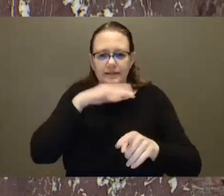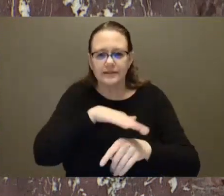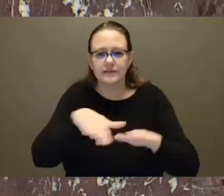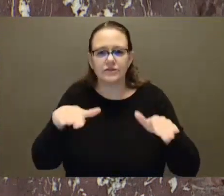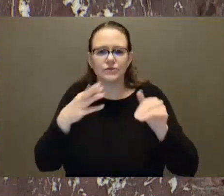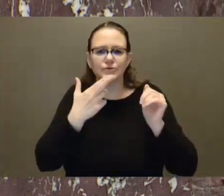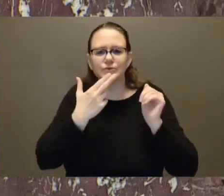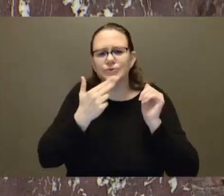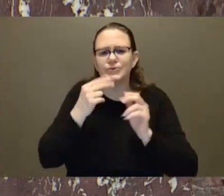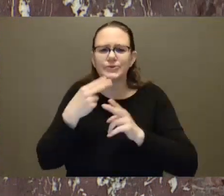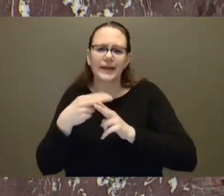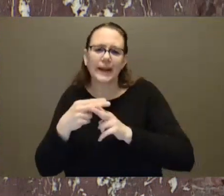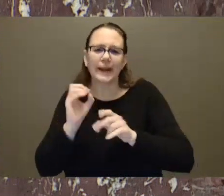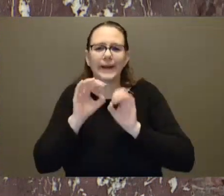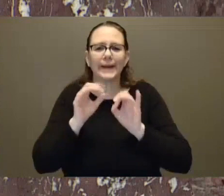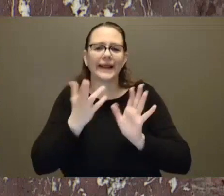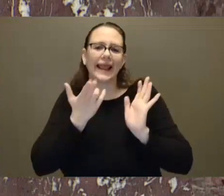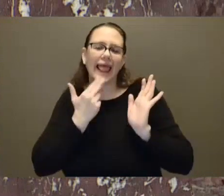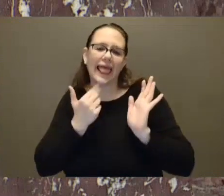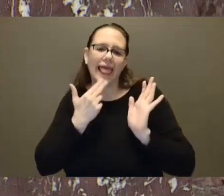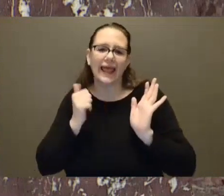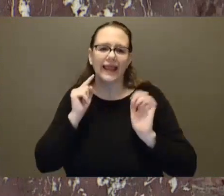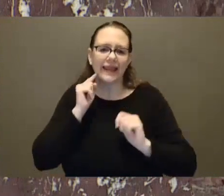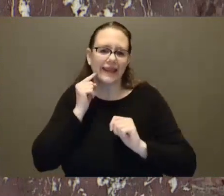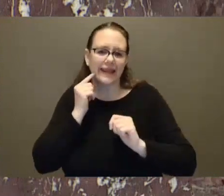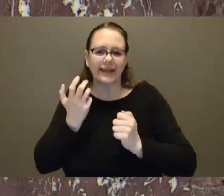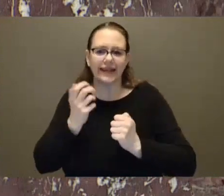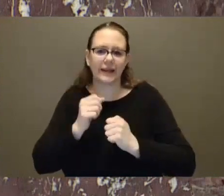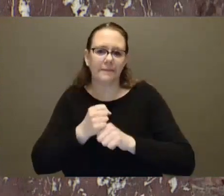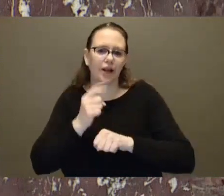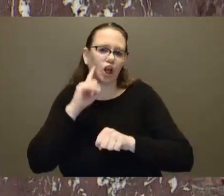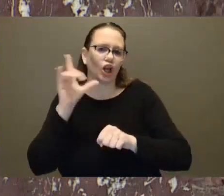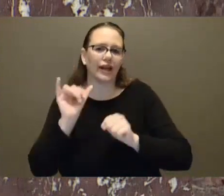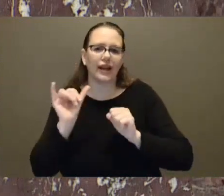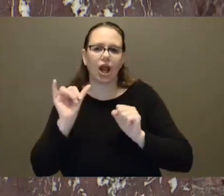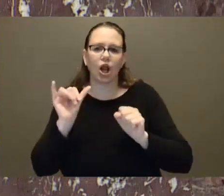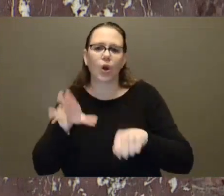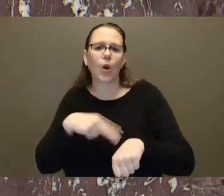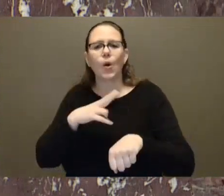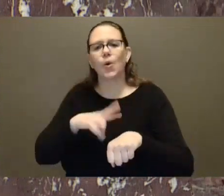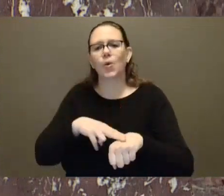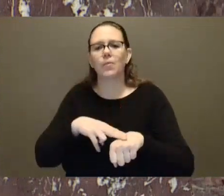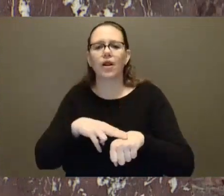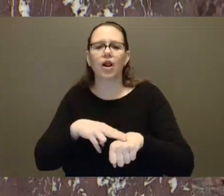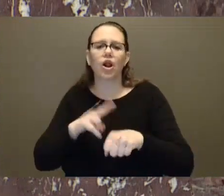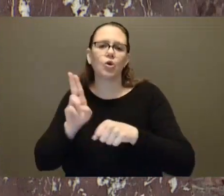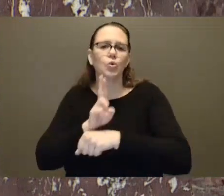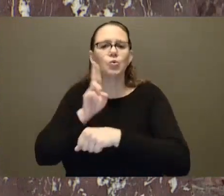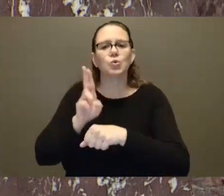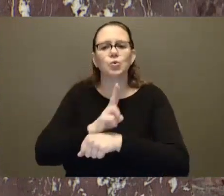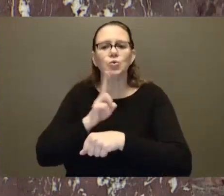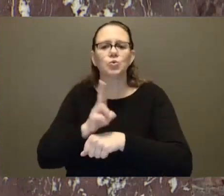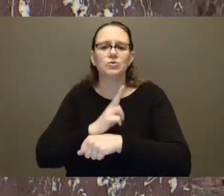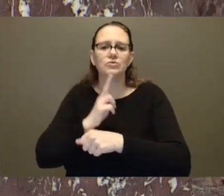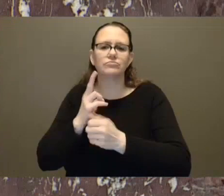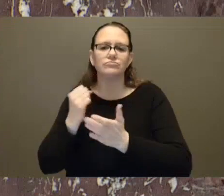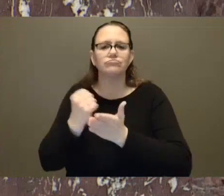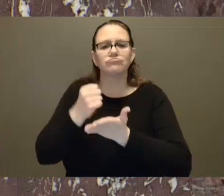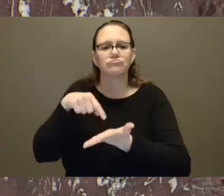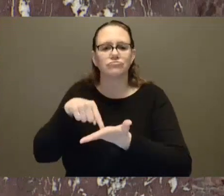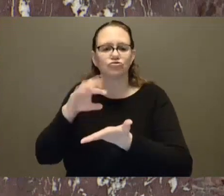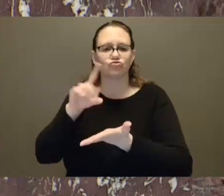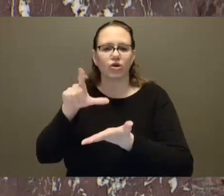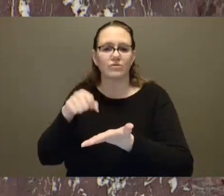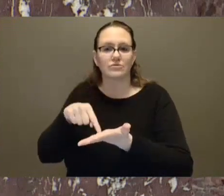Decriminalizing and normalizing illicit drug use is a catastrophic NDP policy failure. So my question,